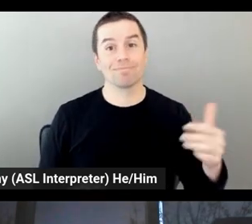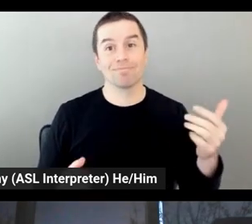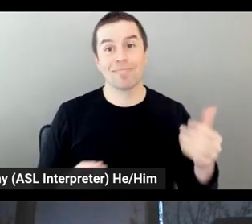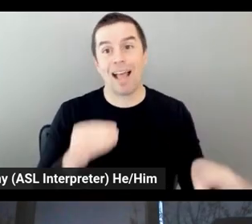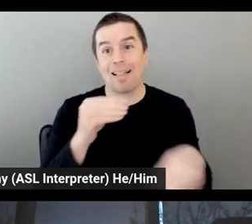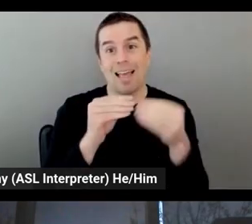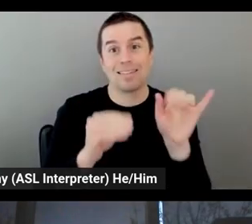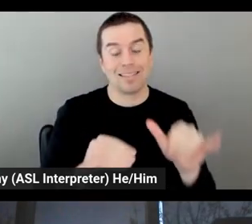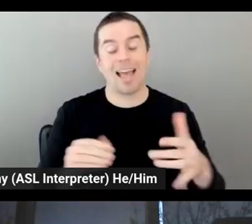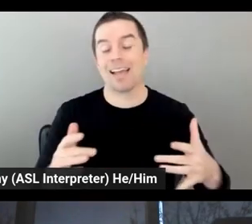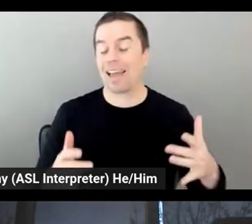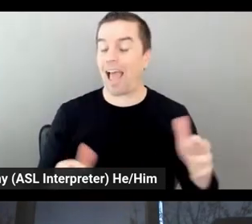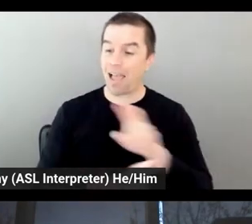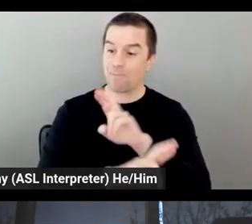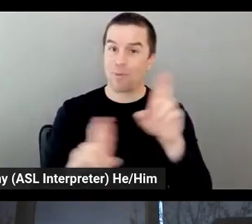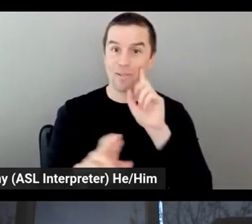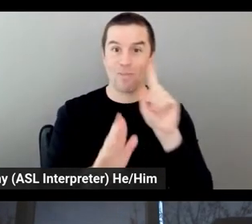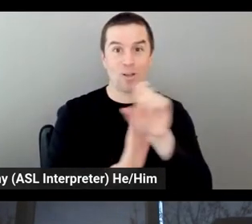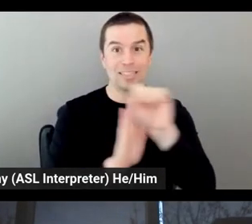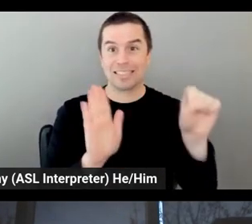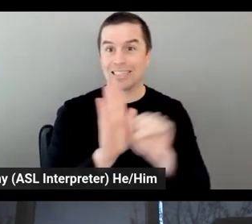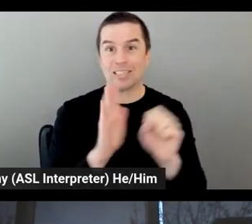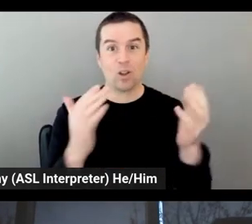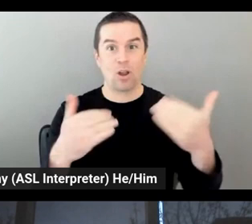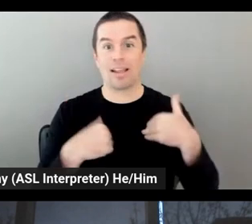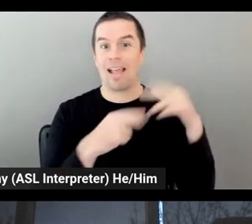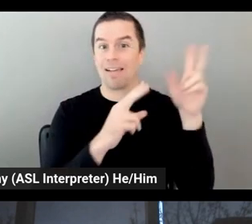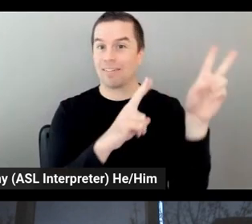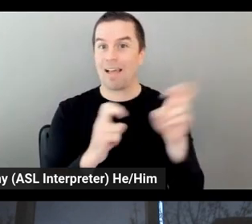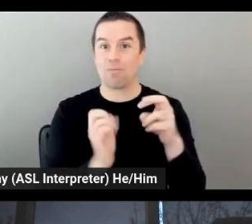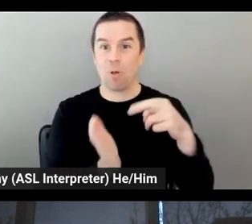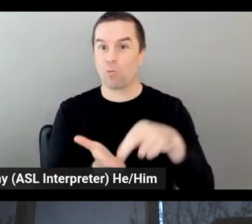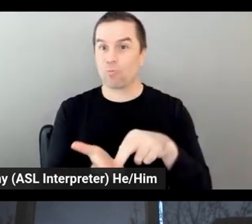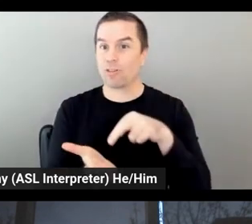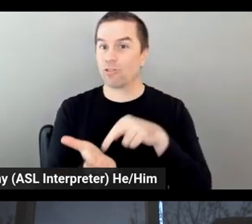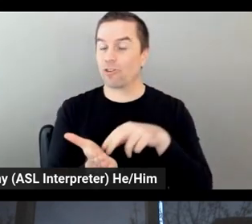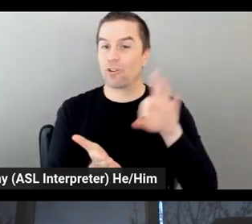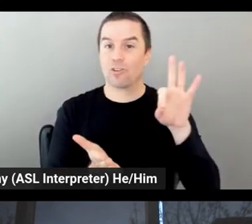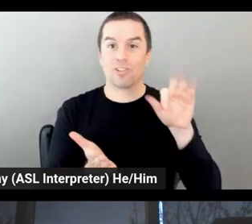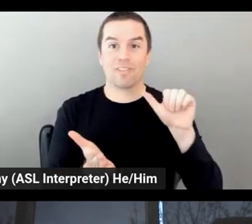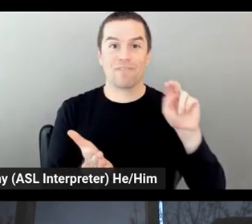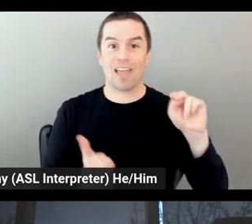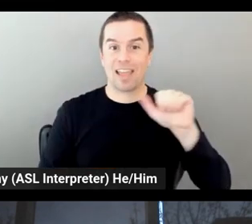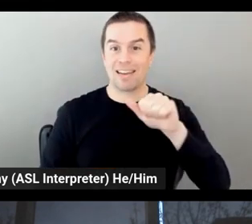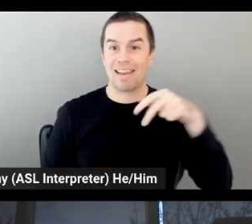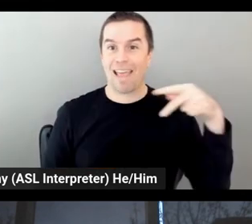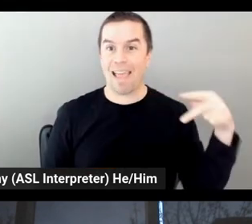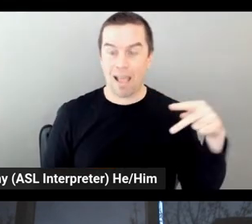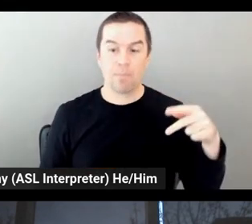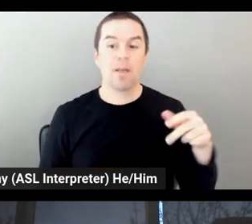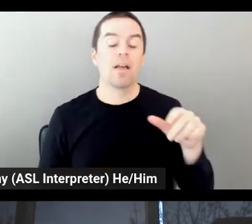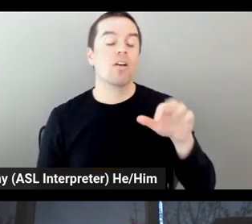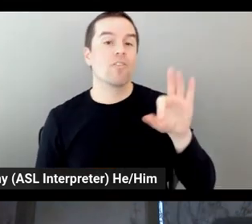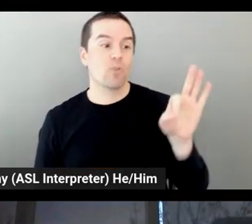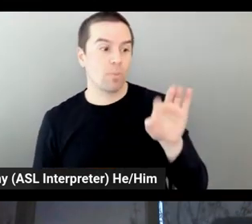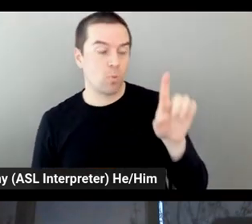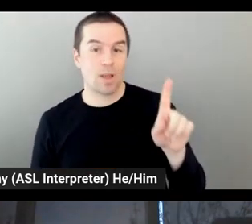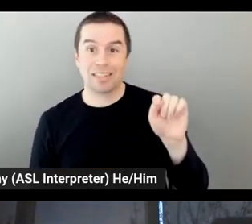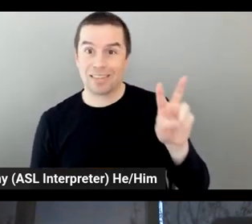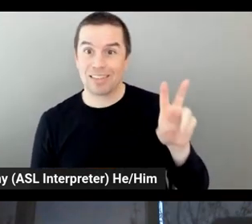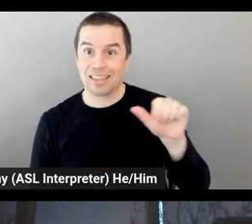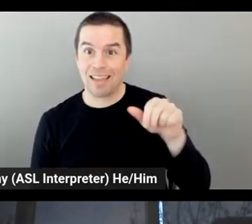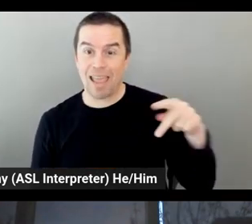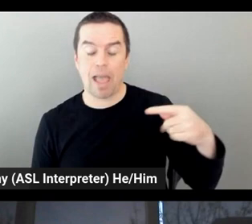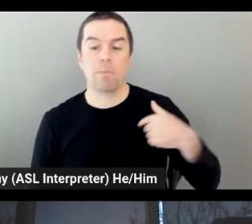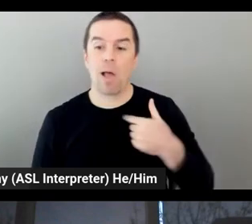app, and then the pretty good Formula One TV app. That's the way I'm watching TV in the Formula One season here in the U.S.